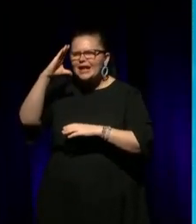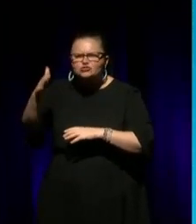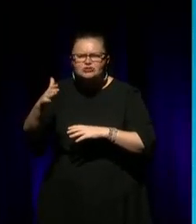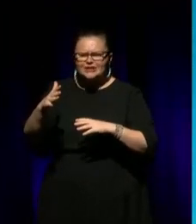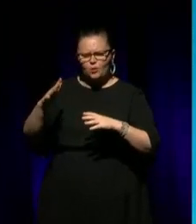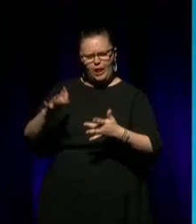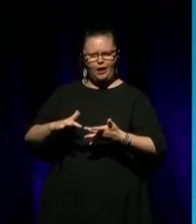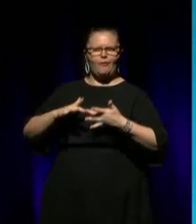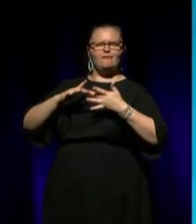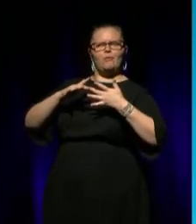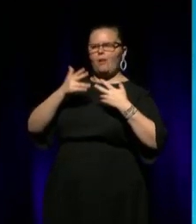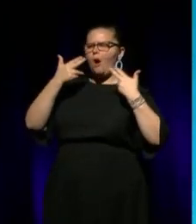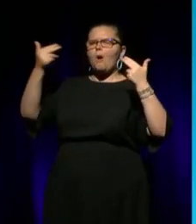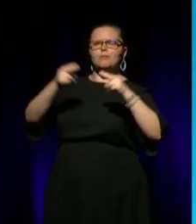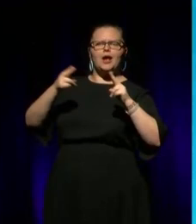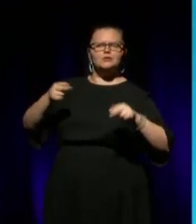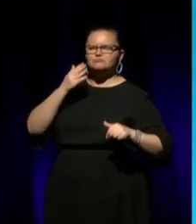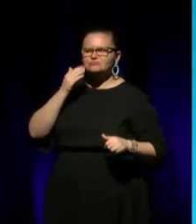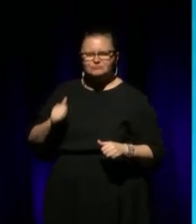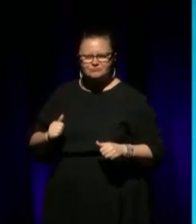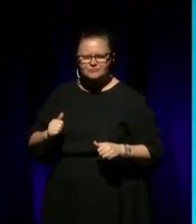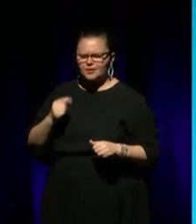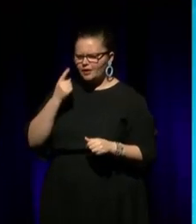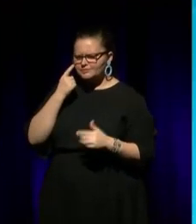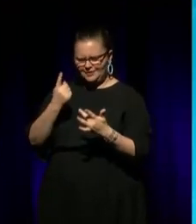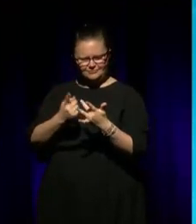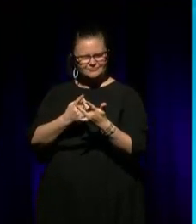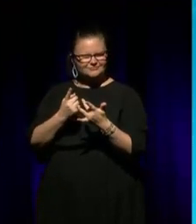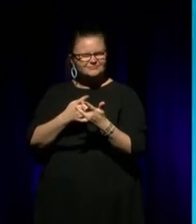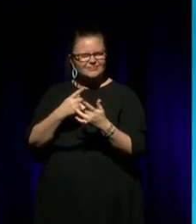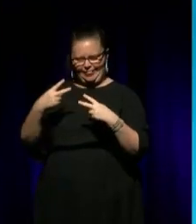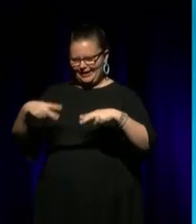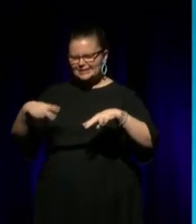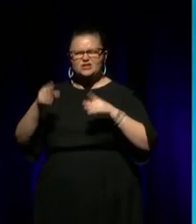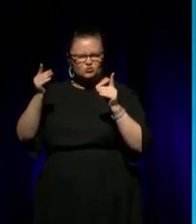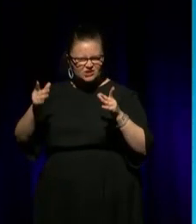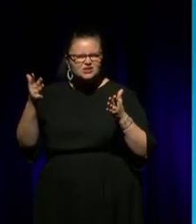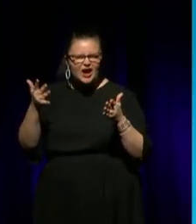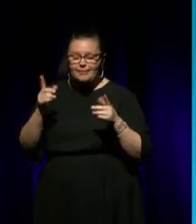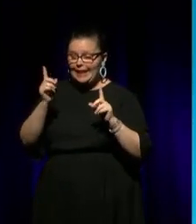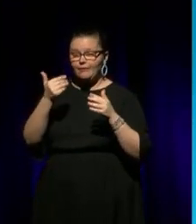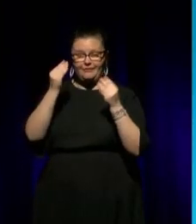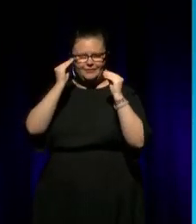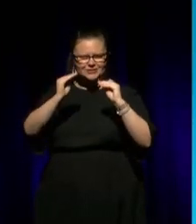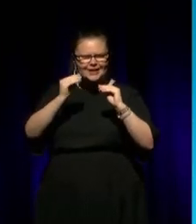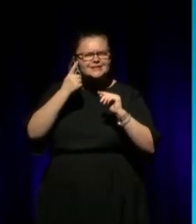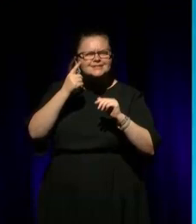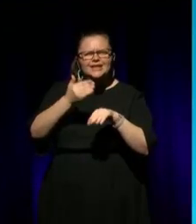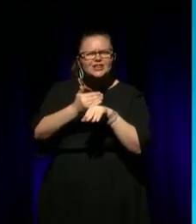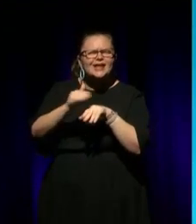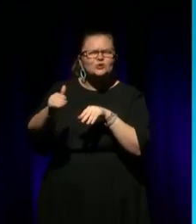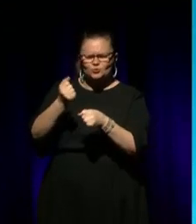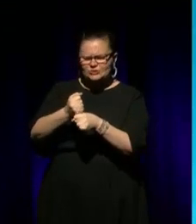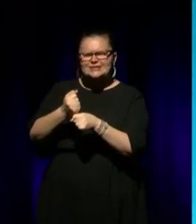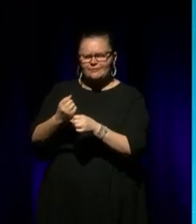what we're seeing now, through Sydney and Sunny, who are retired dancers at Bangara, who run our education program, we're seeing the next generation come through. And